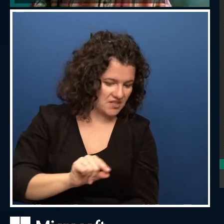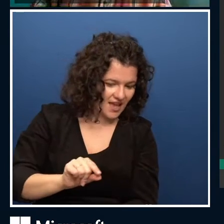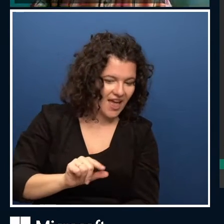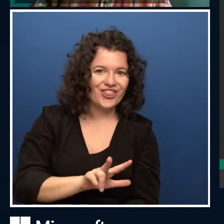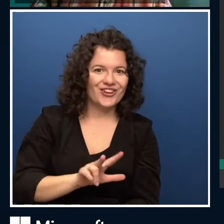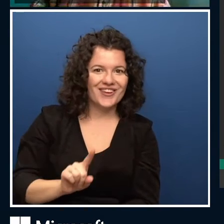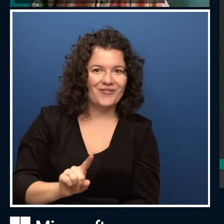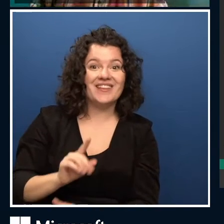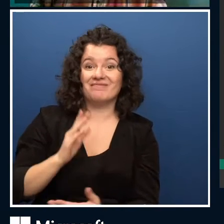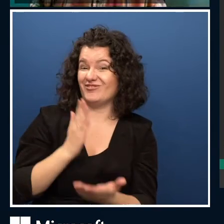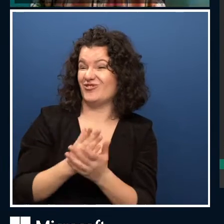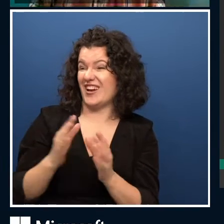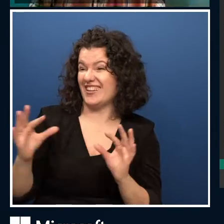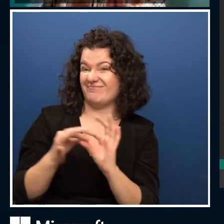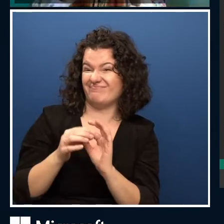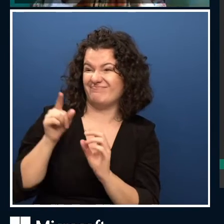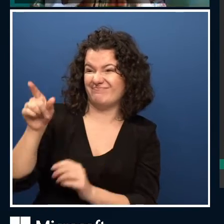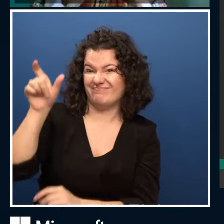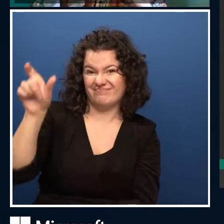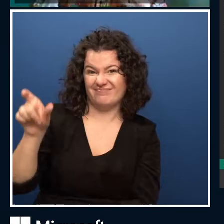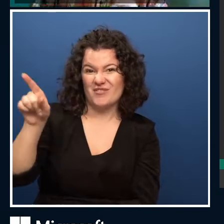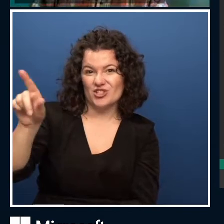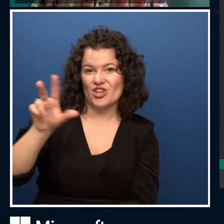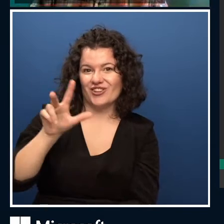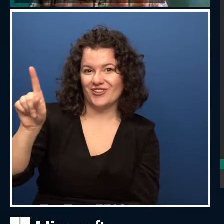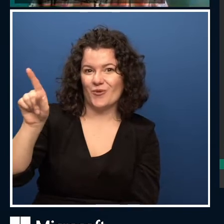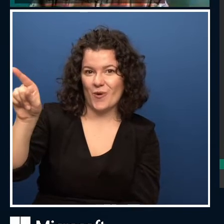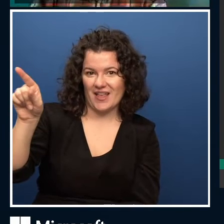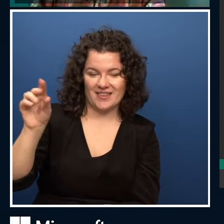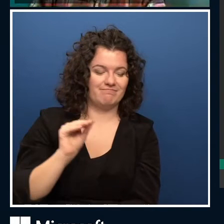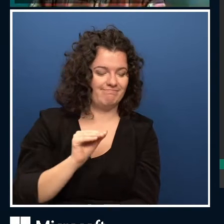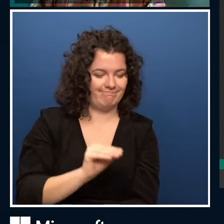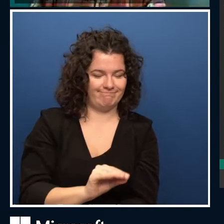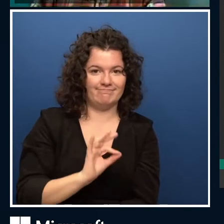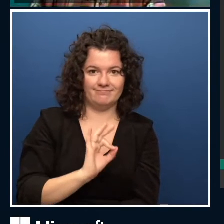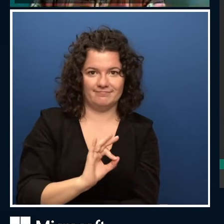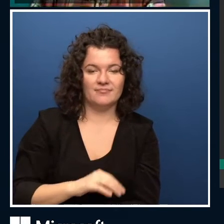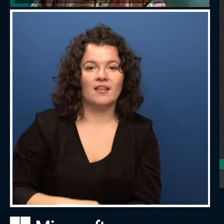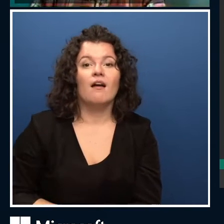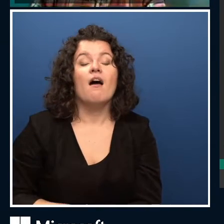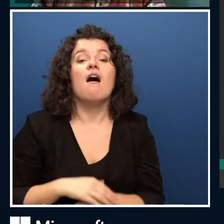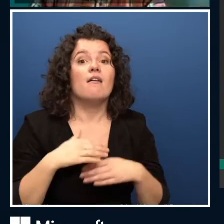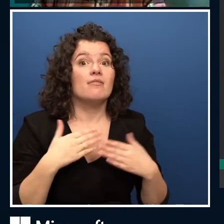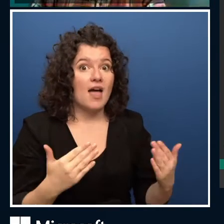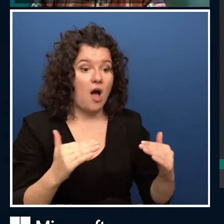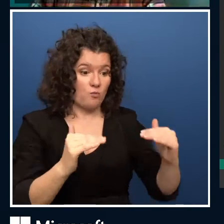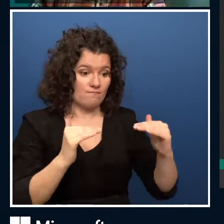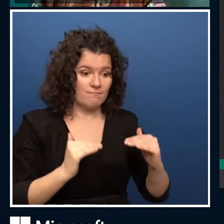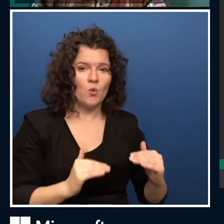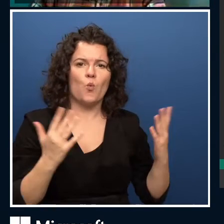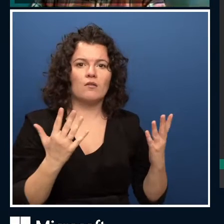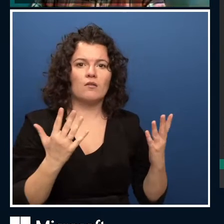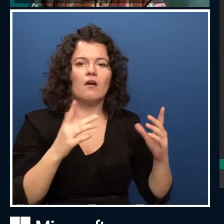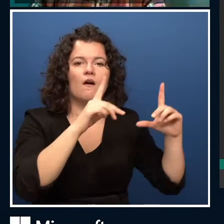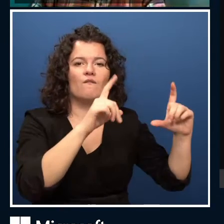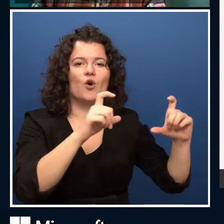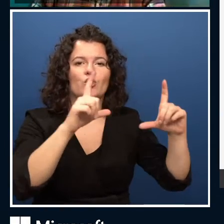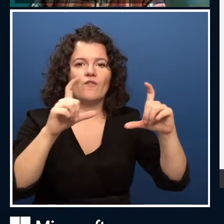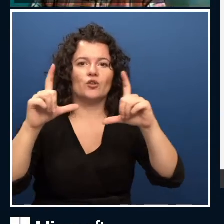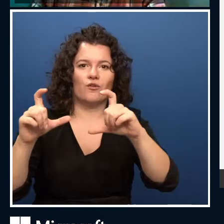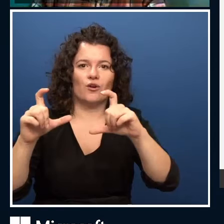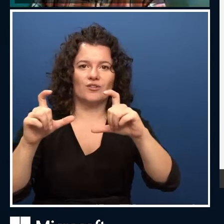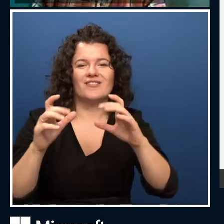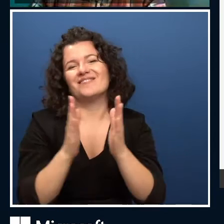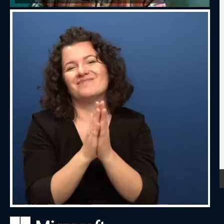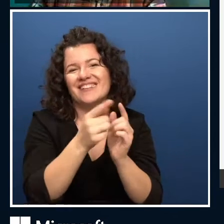So now you would need to get a bunch of images. And that is exactly what we asked you to upload images for. So